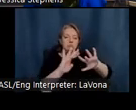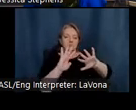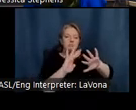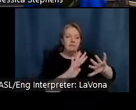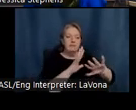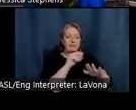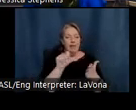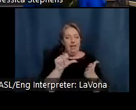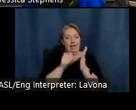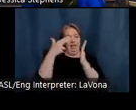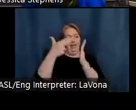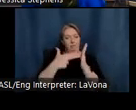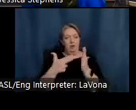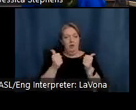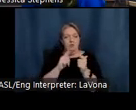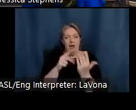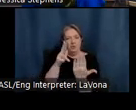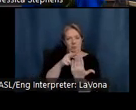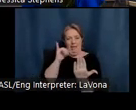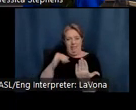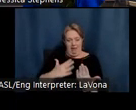tries to paint its vibration.